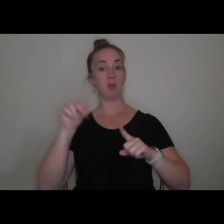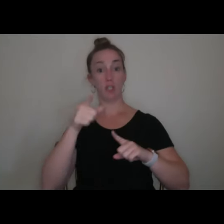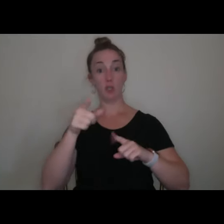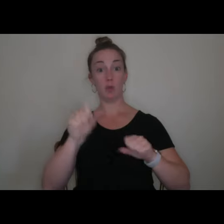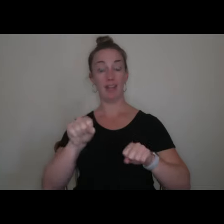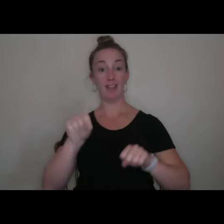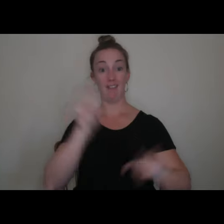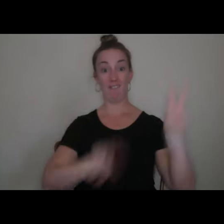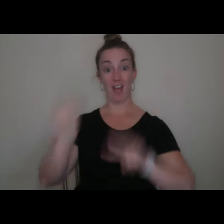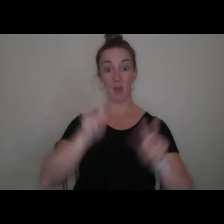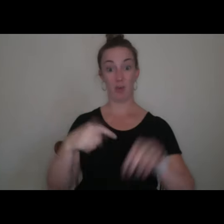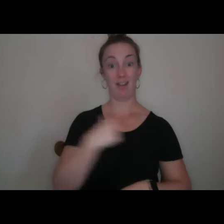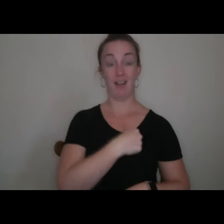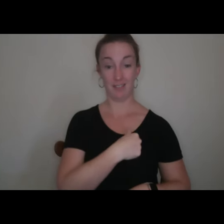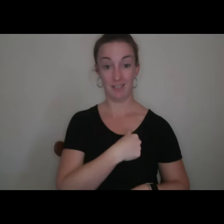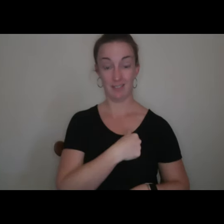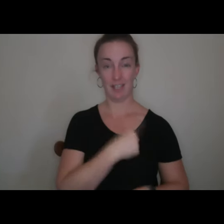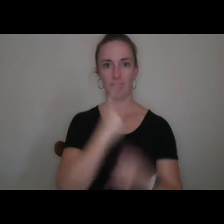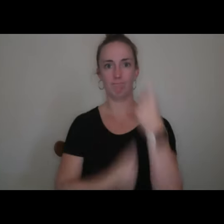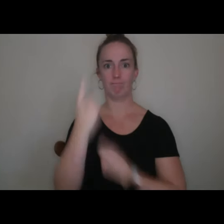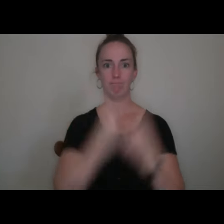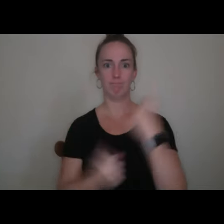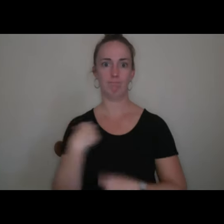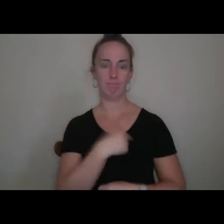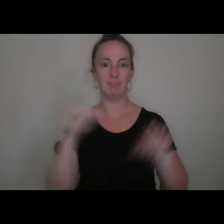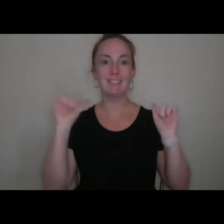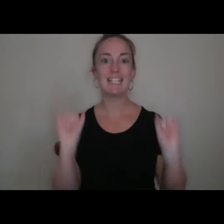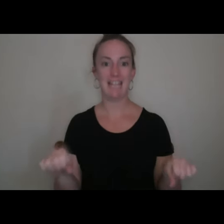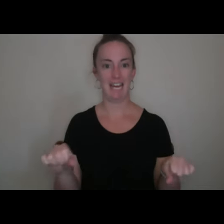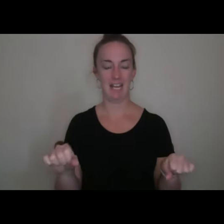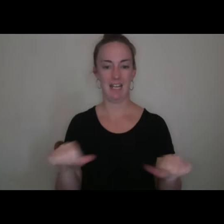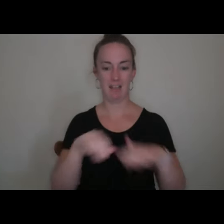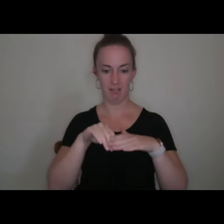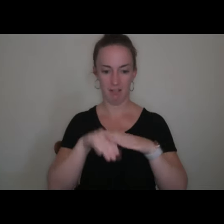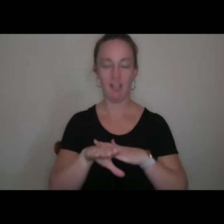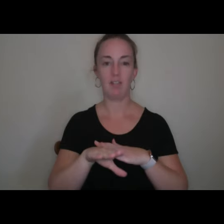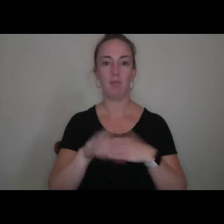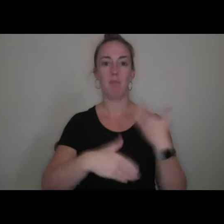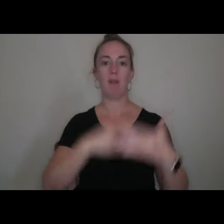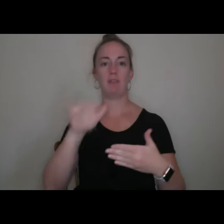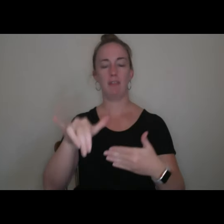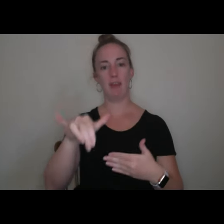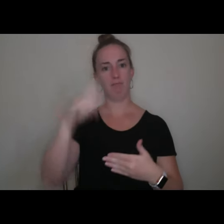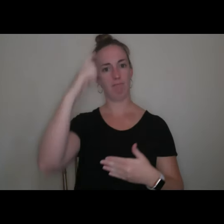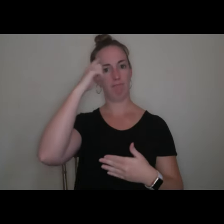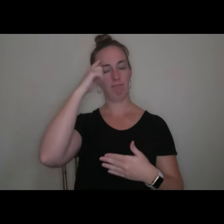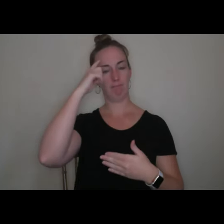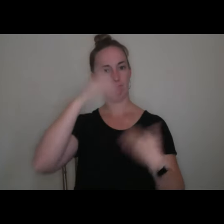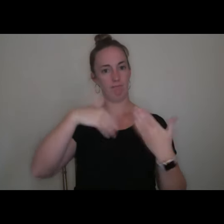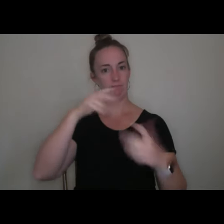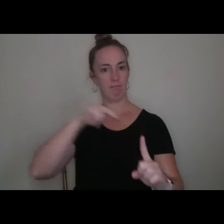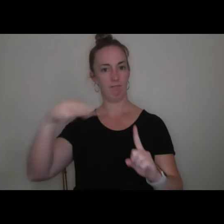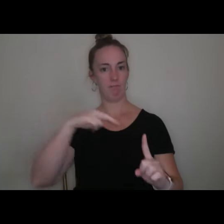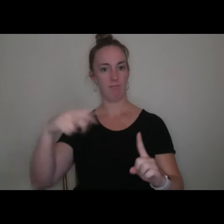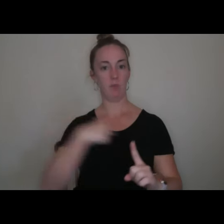us and ask us questions and enter it into it with that mindset. We're here to help, and we look forward